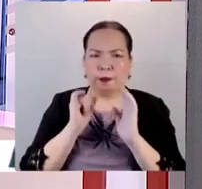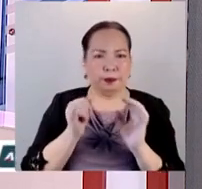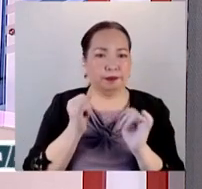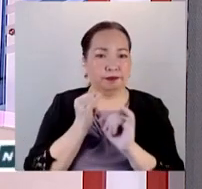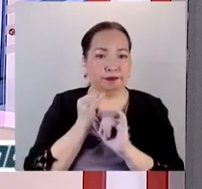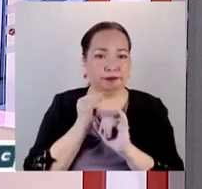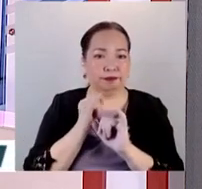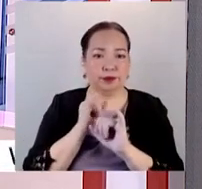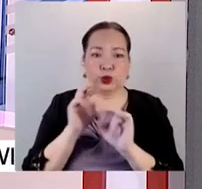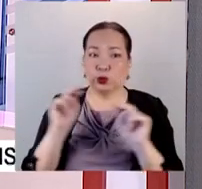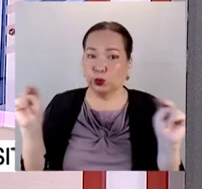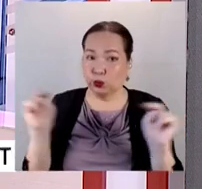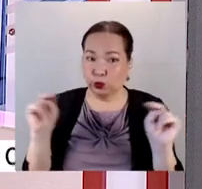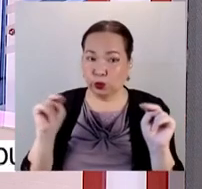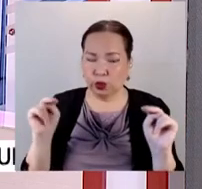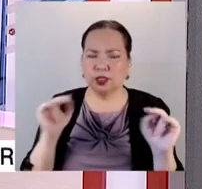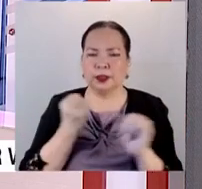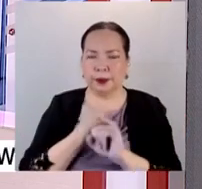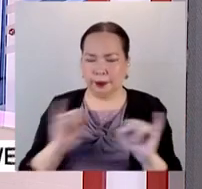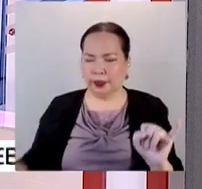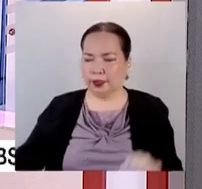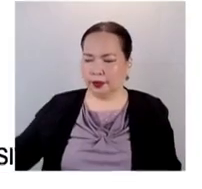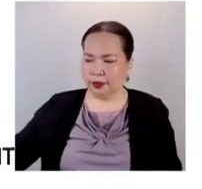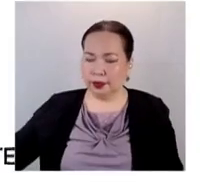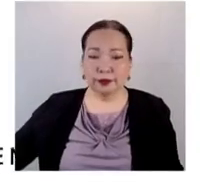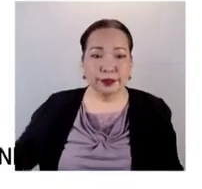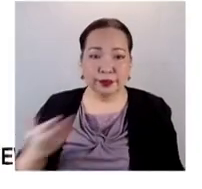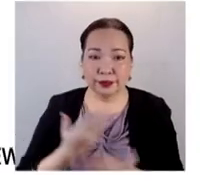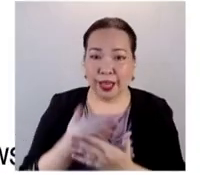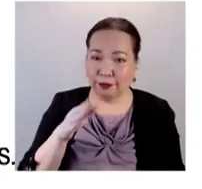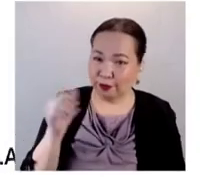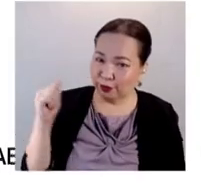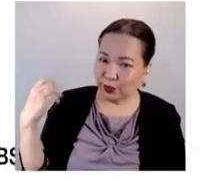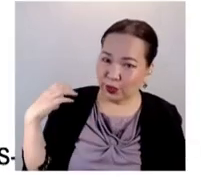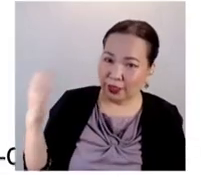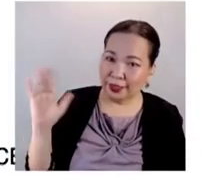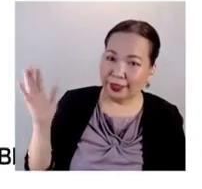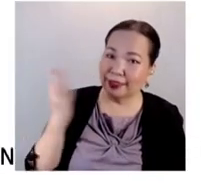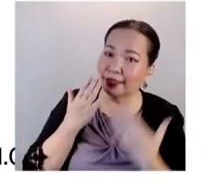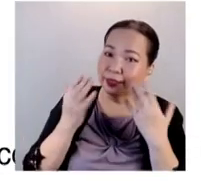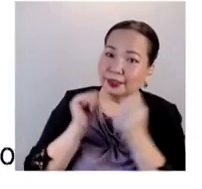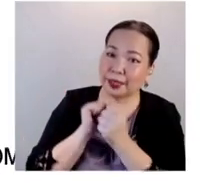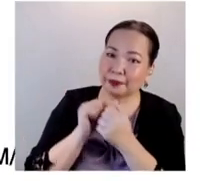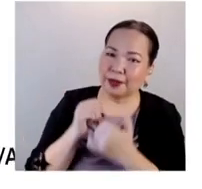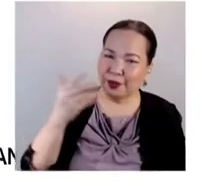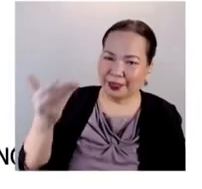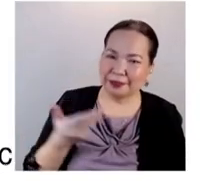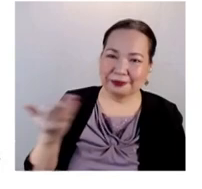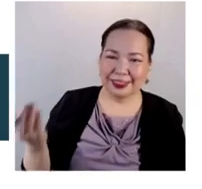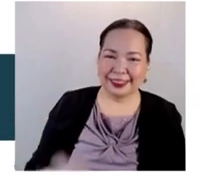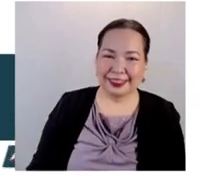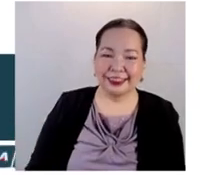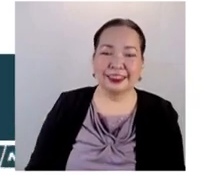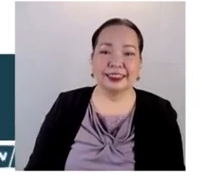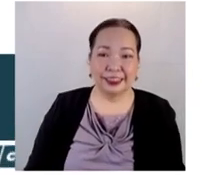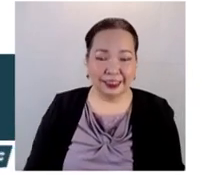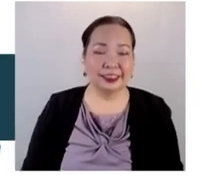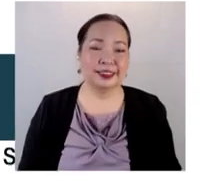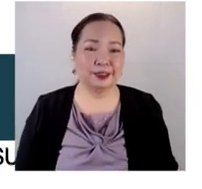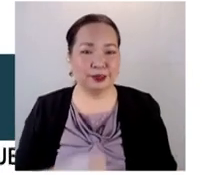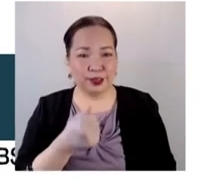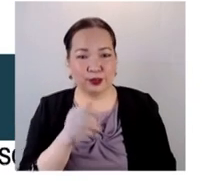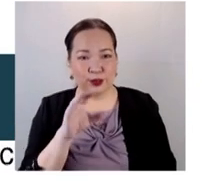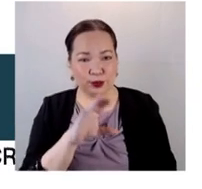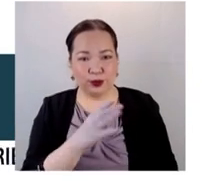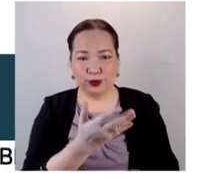Chairman Garcia now joins us here on the program. Chairman, good afternoon to you. Thanks for joining us today. Welcome to the program. Good afternoon,'am Carmina, and